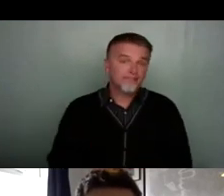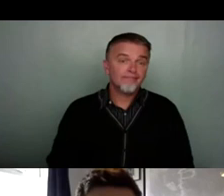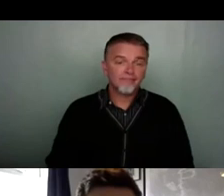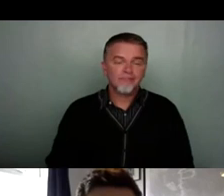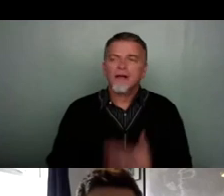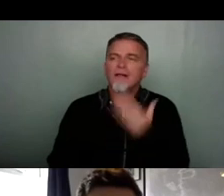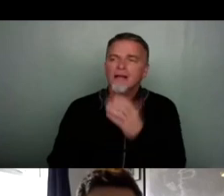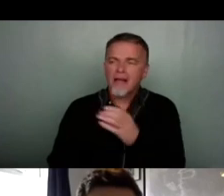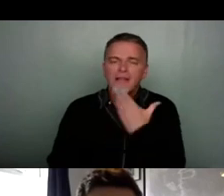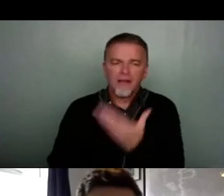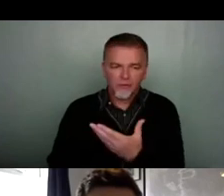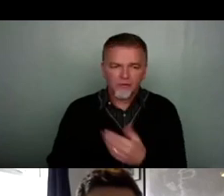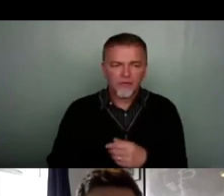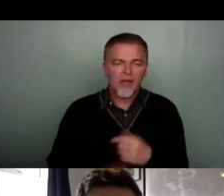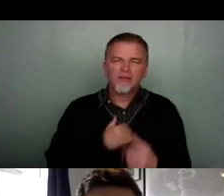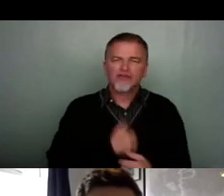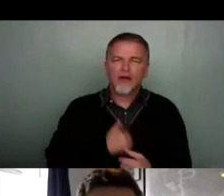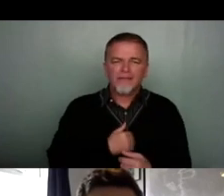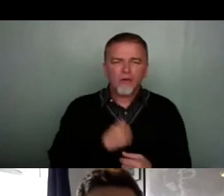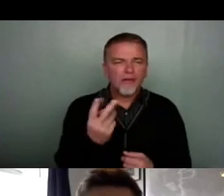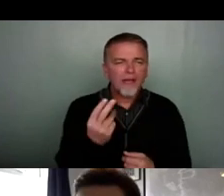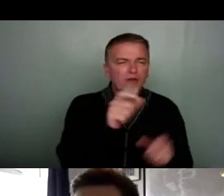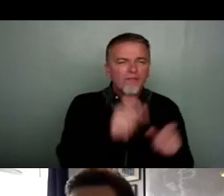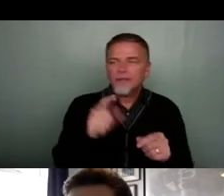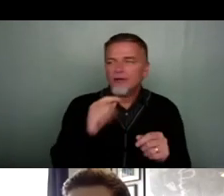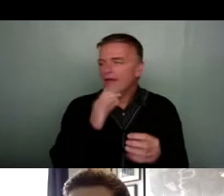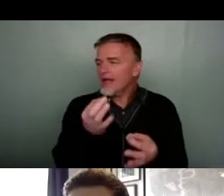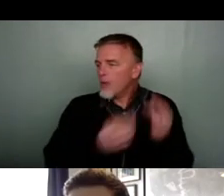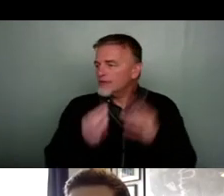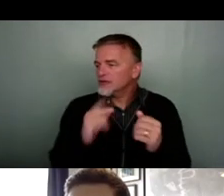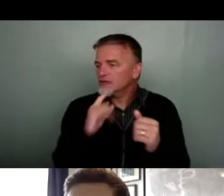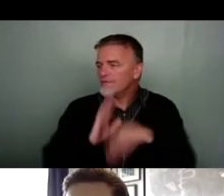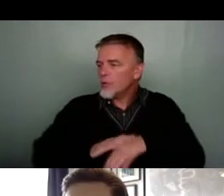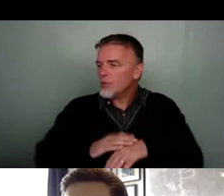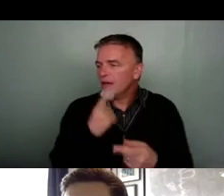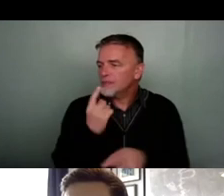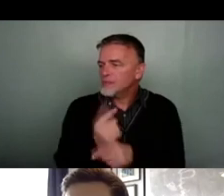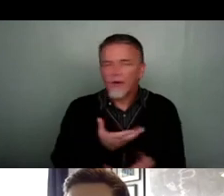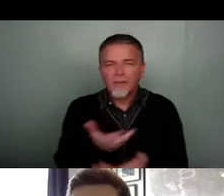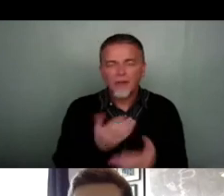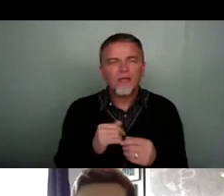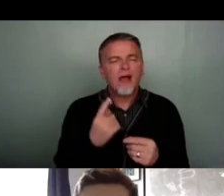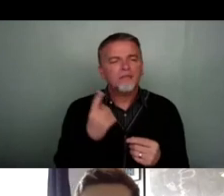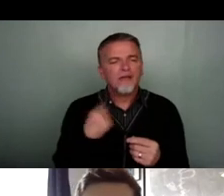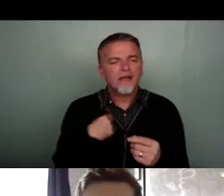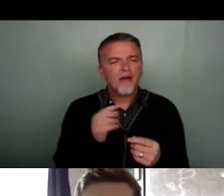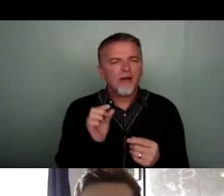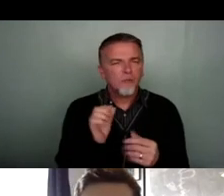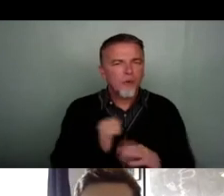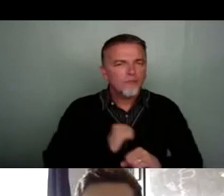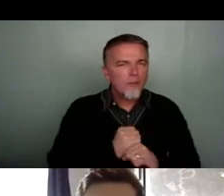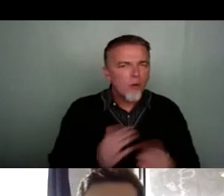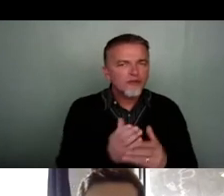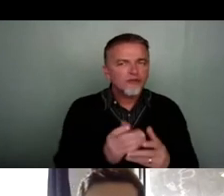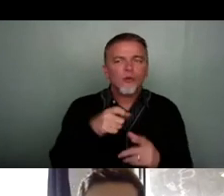you. And, um, I'm sorry for the couple of people whose questions we haven't had chance. Um, and I just wanted to give a tiny plug to Catherine's, um,